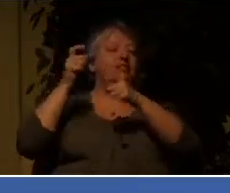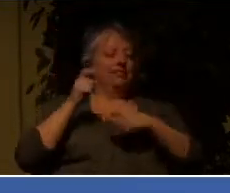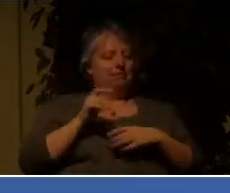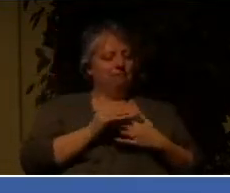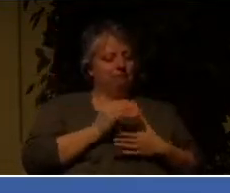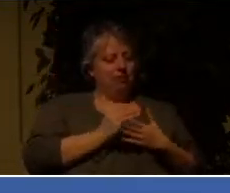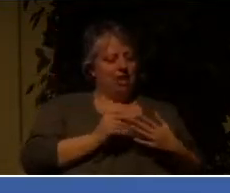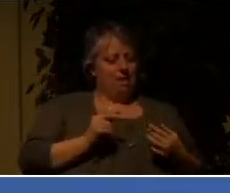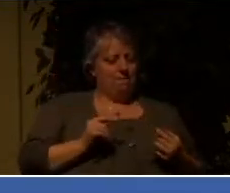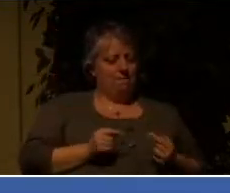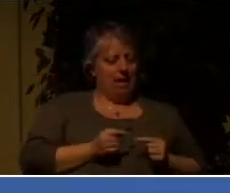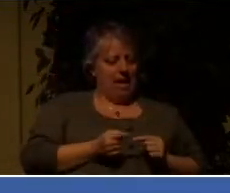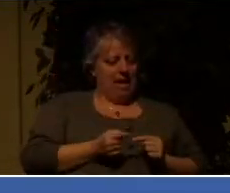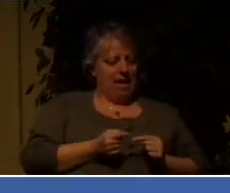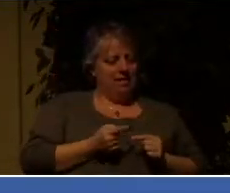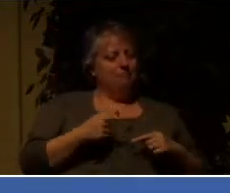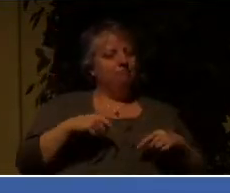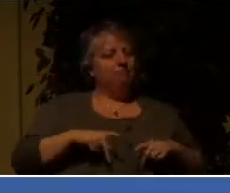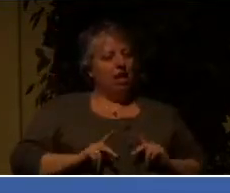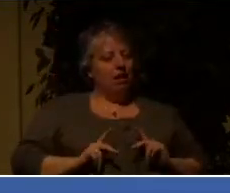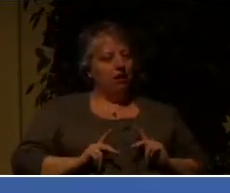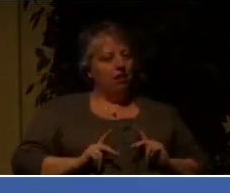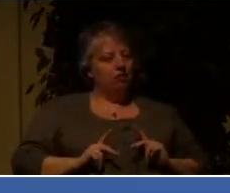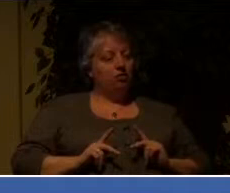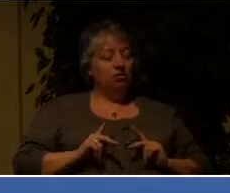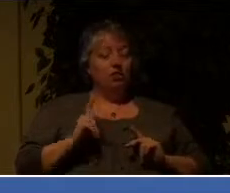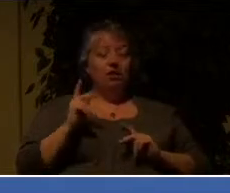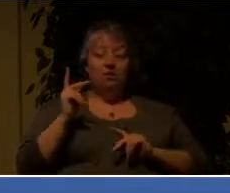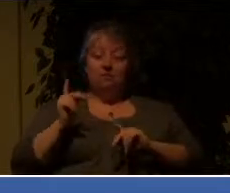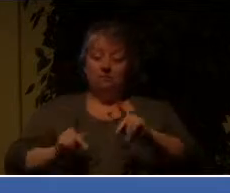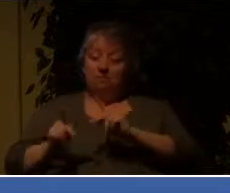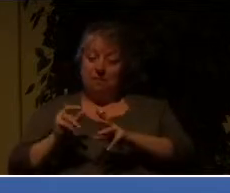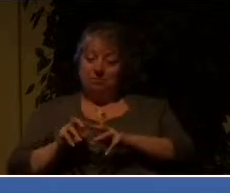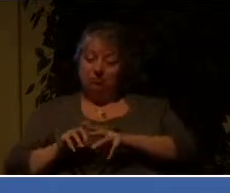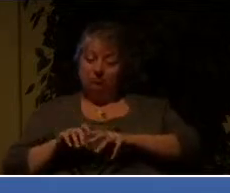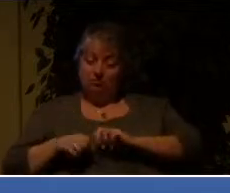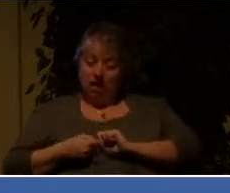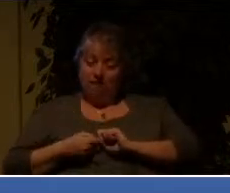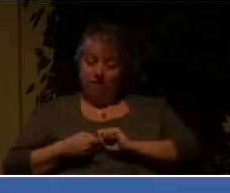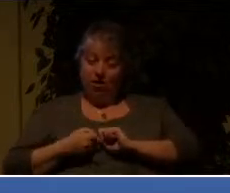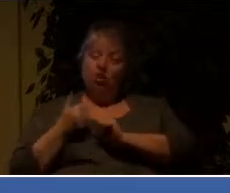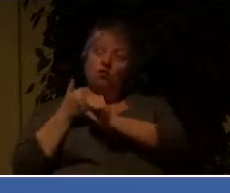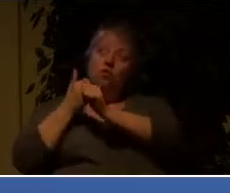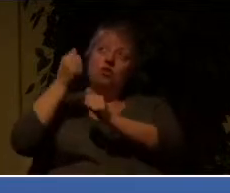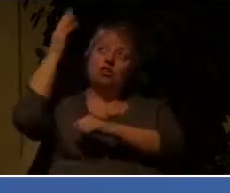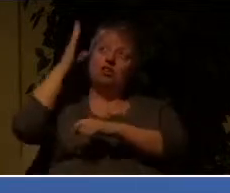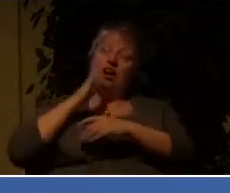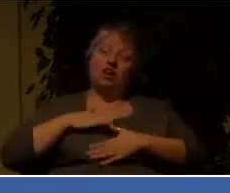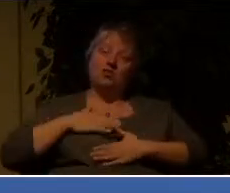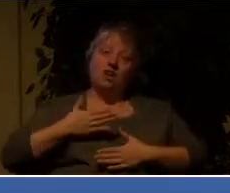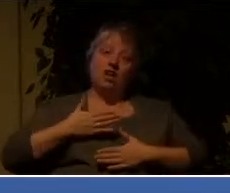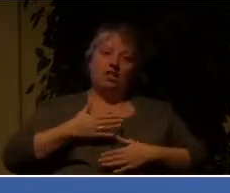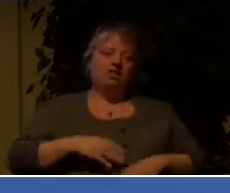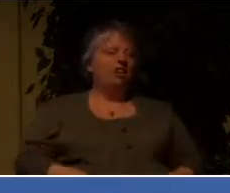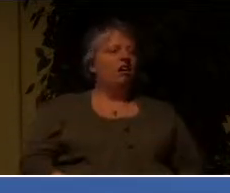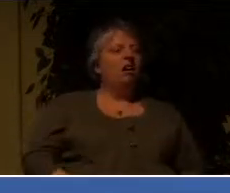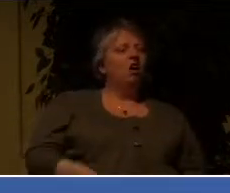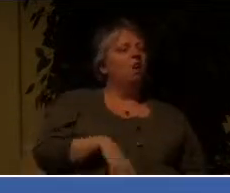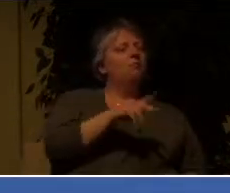who suffer according to God's will. There are some people who say, well, God would never want you to suffer. Well, you better read your Bible better.